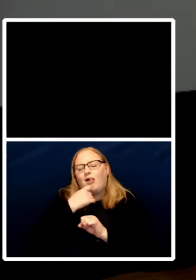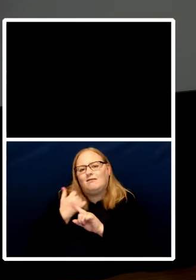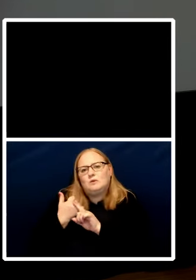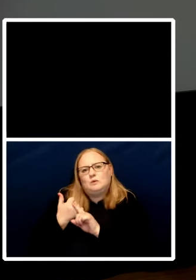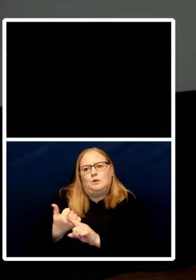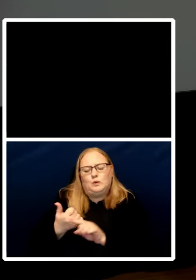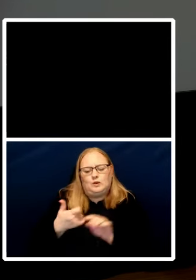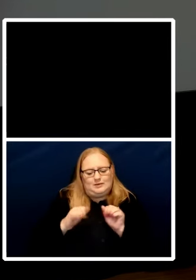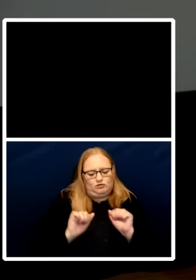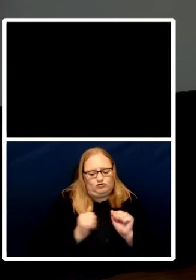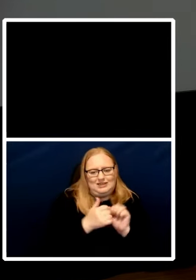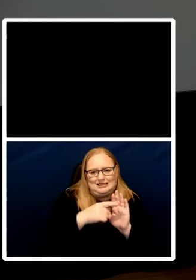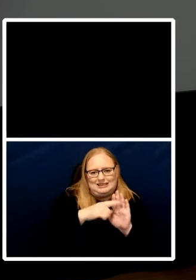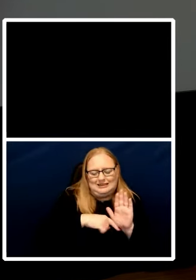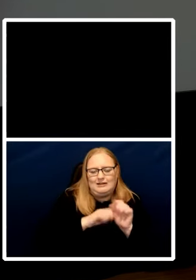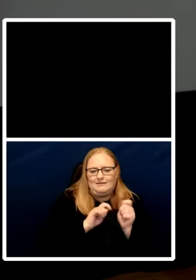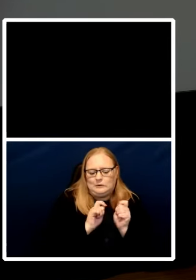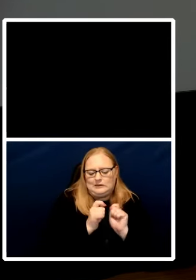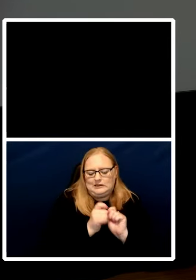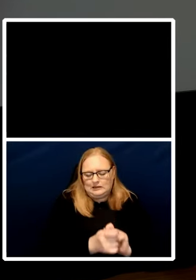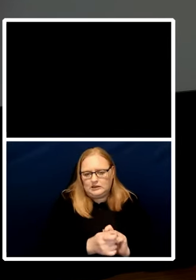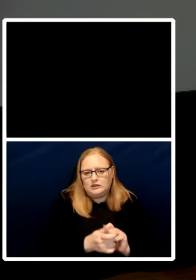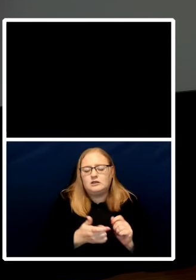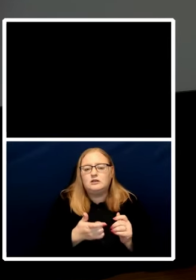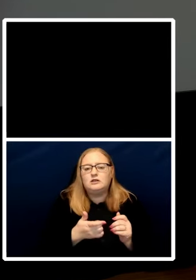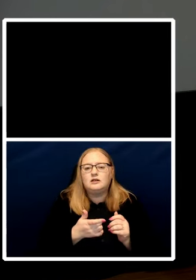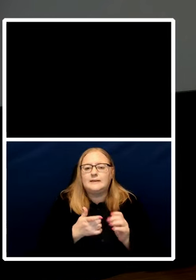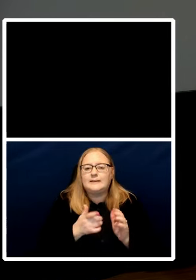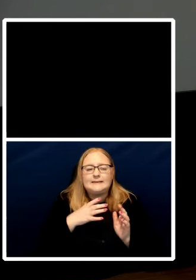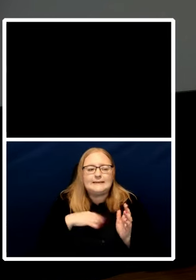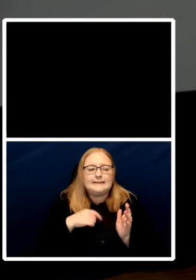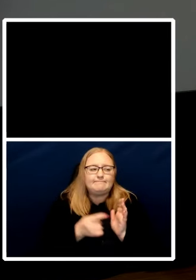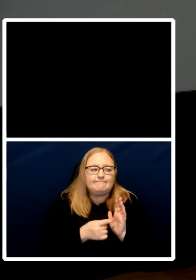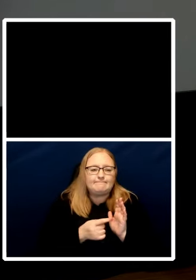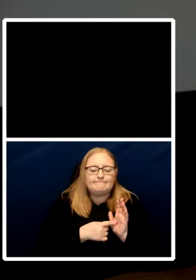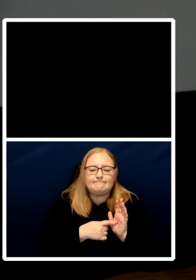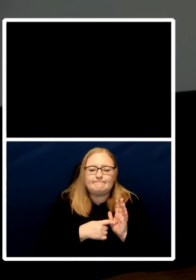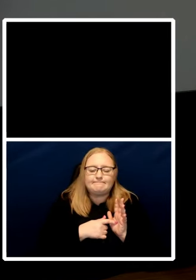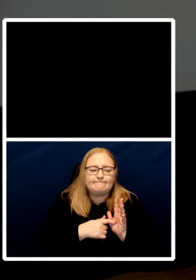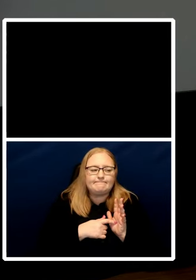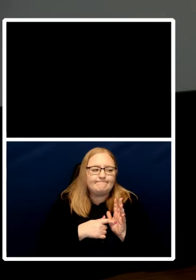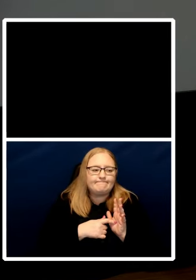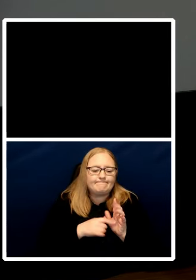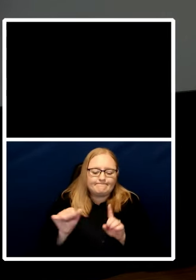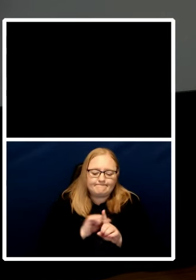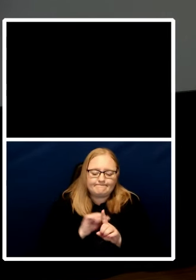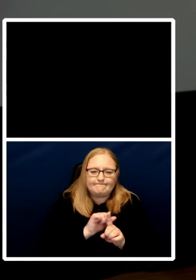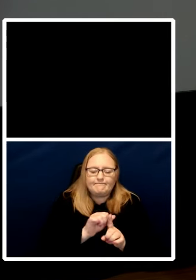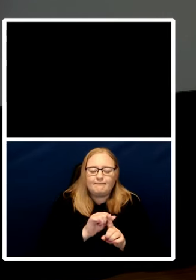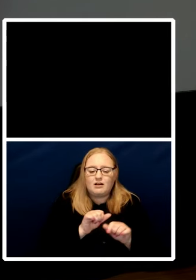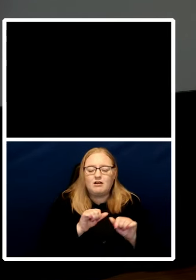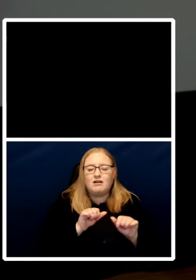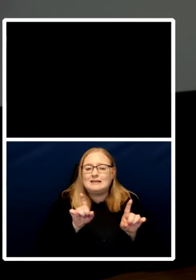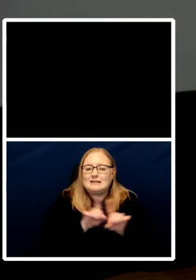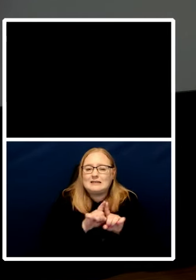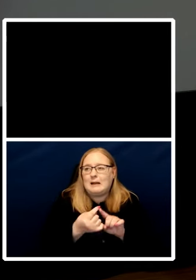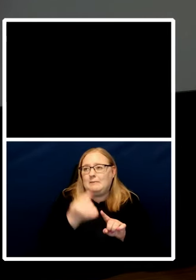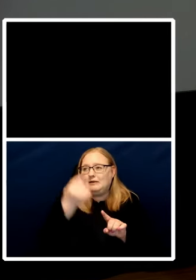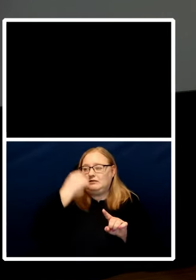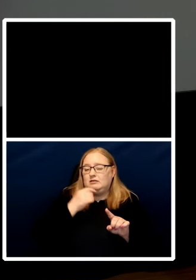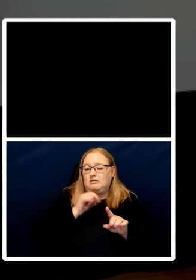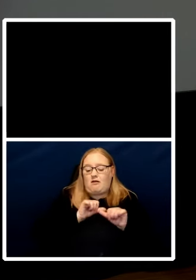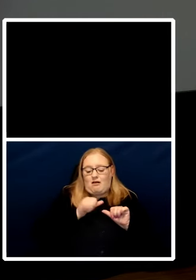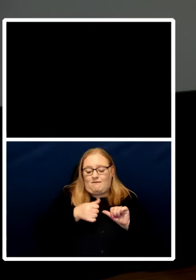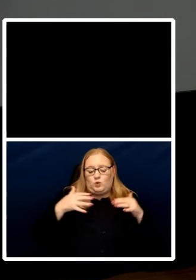work more states craft of the kind that we saw post 1945 we need to see that again not just in relation